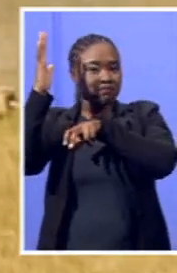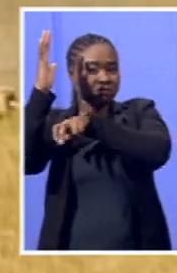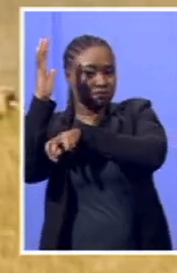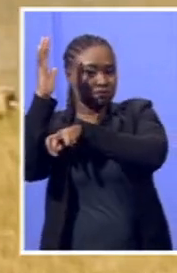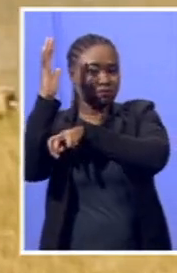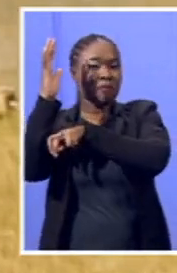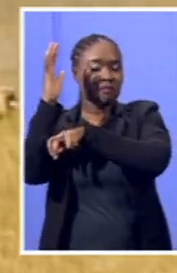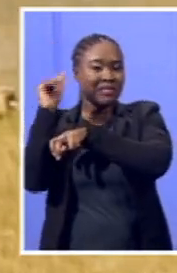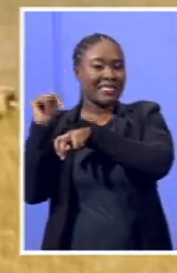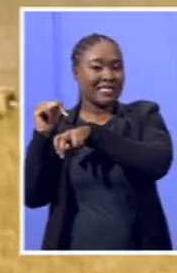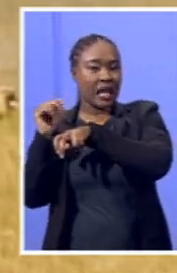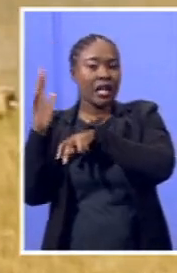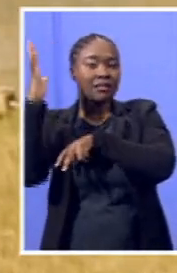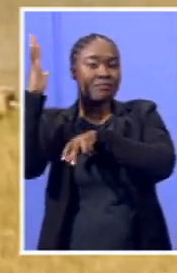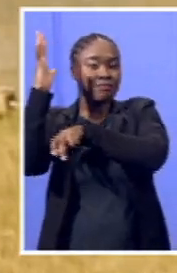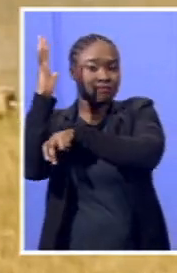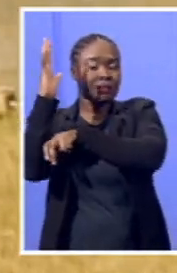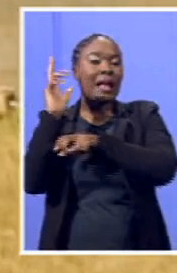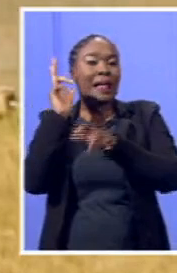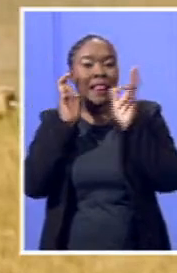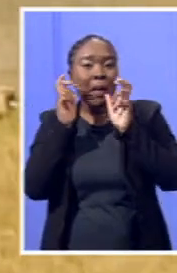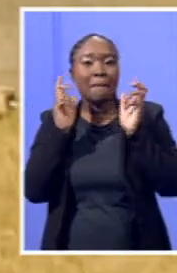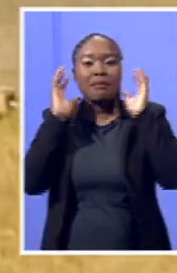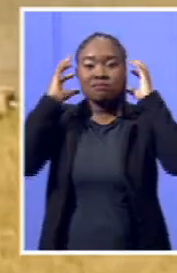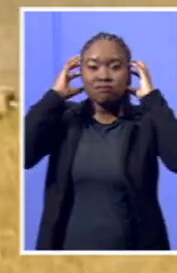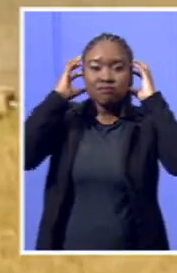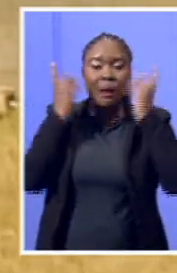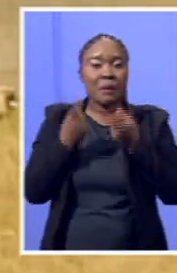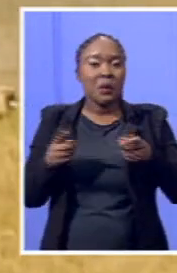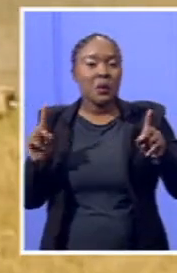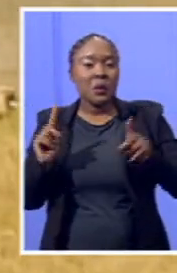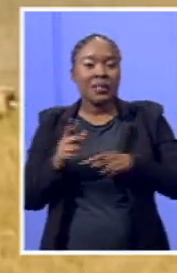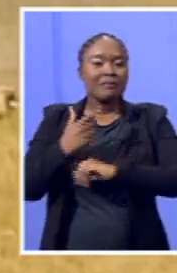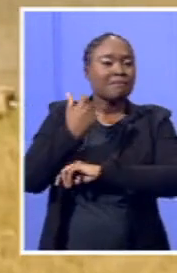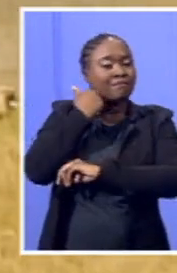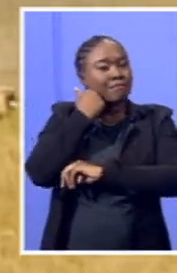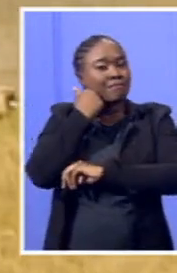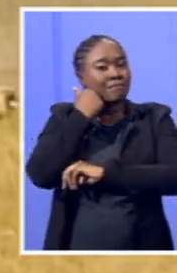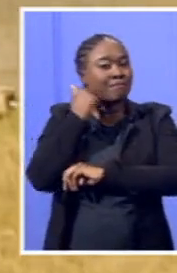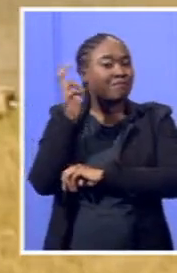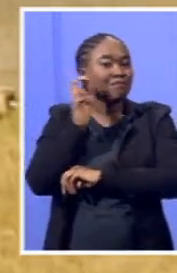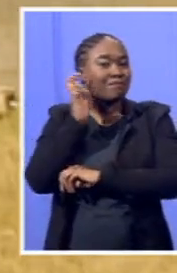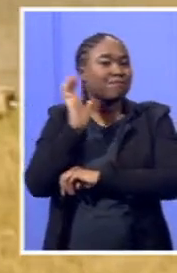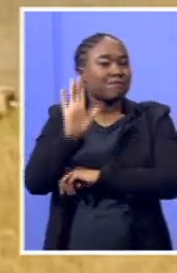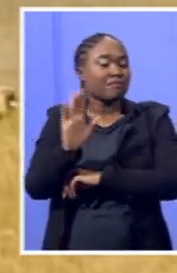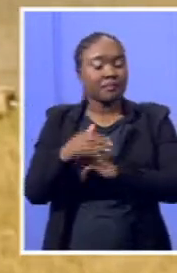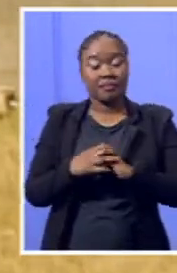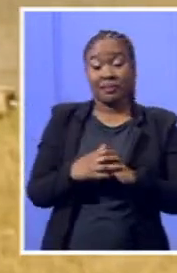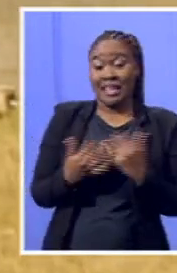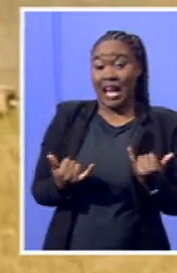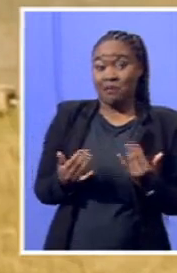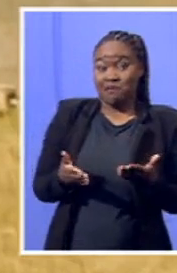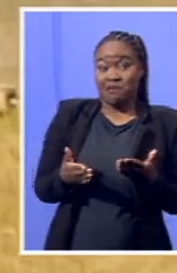to music from the village of Mkagazwini. And right now we are at the